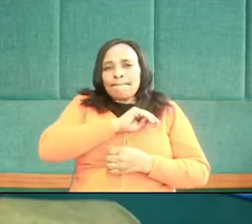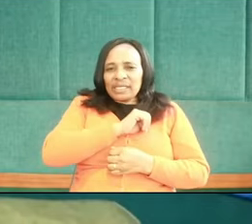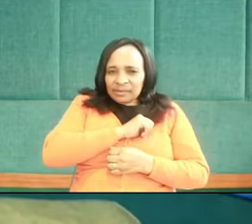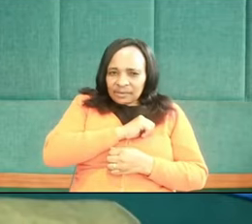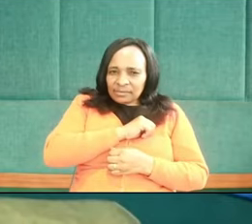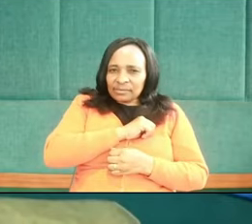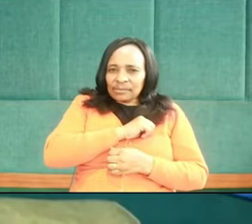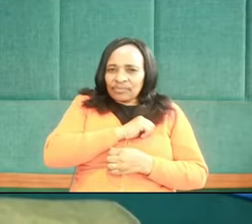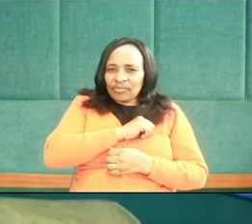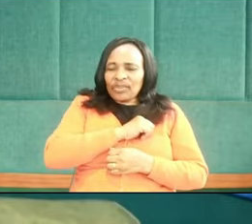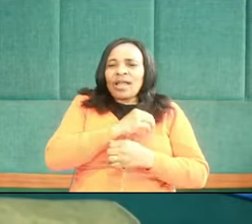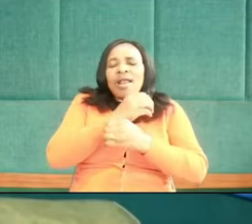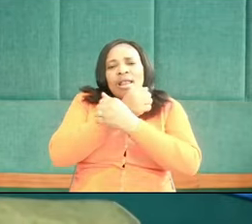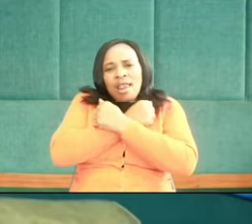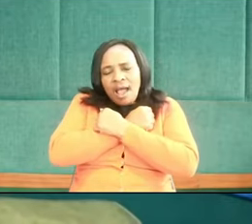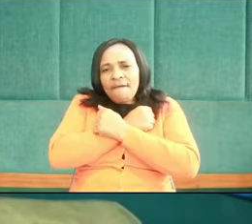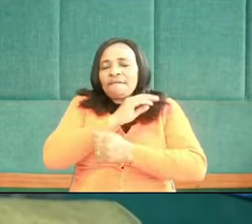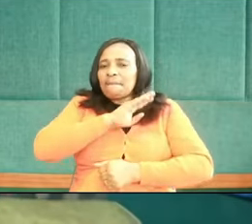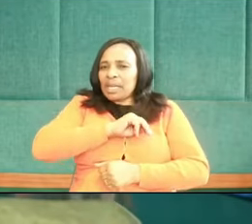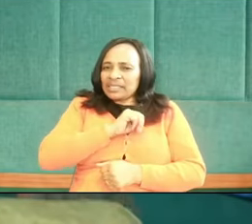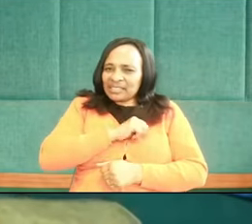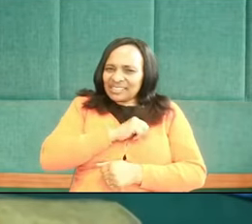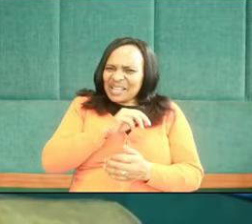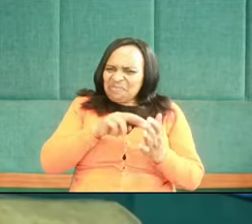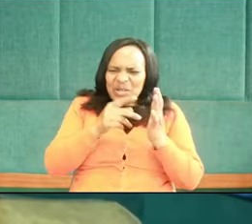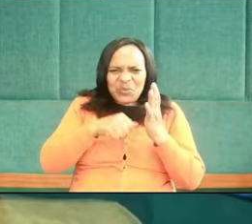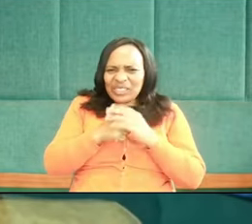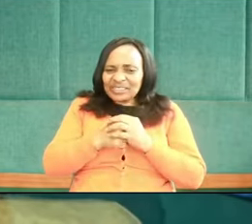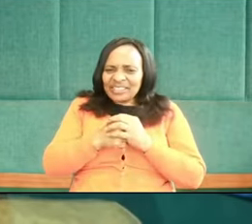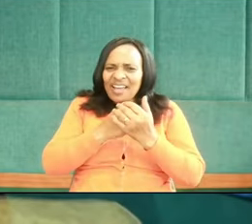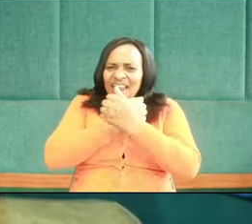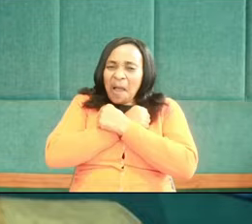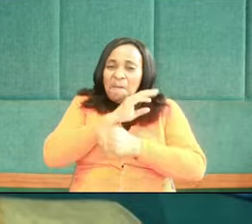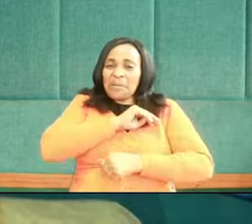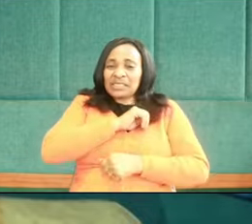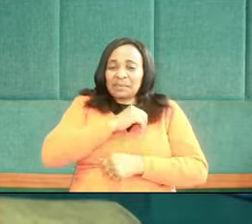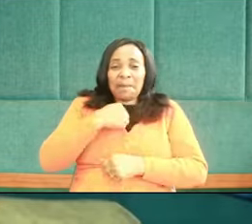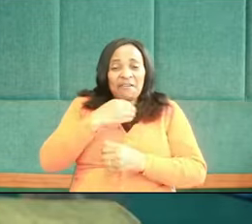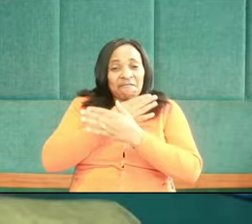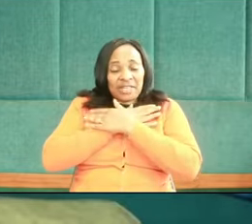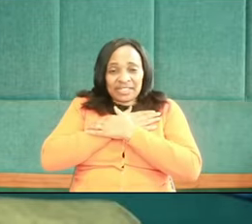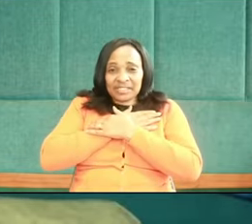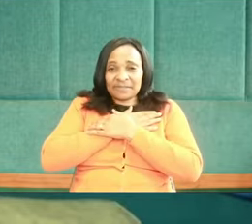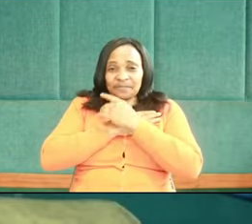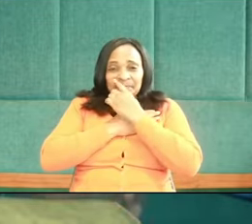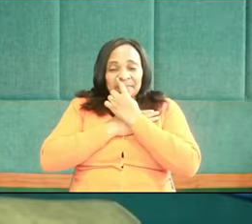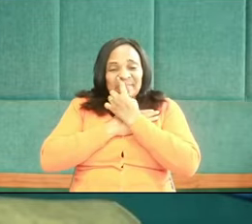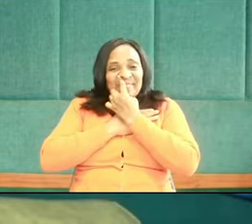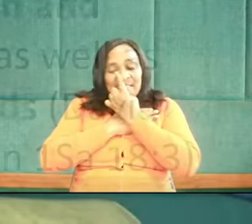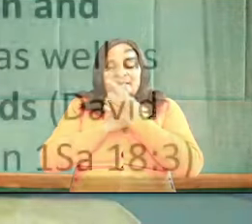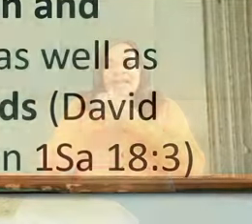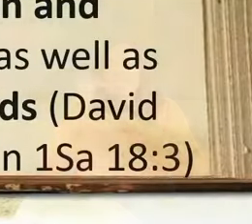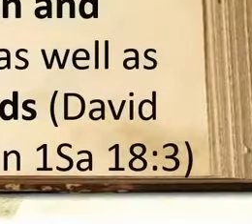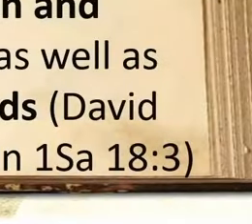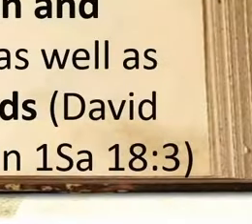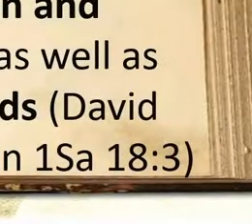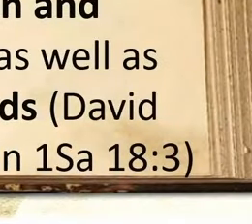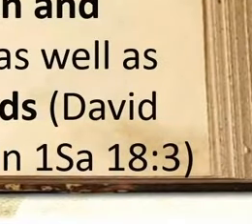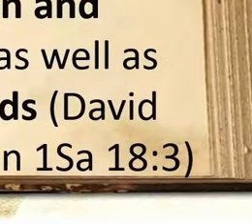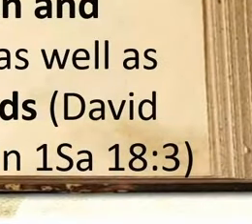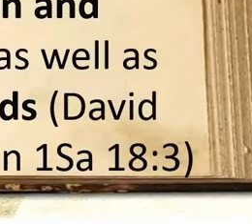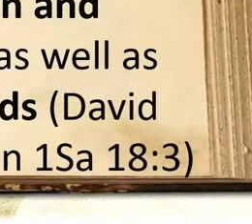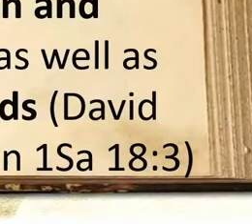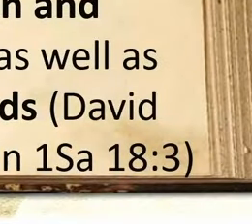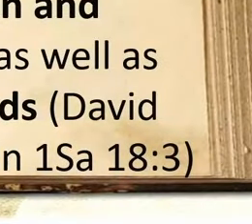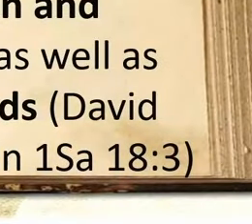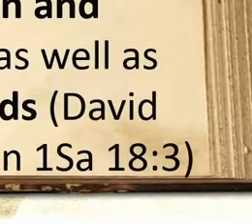Love mercy. What does it mean to love mercy? Oh friends, the word is it means to